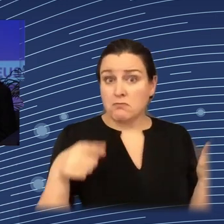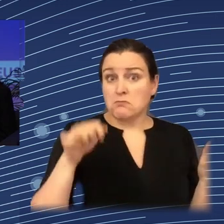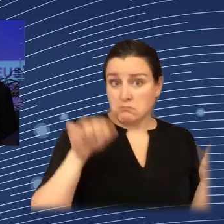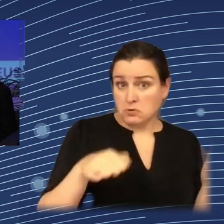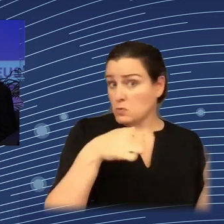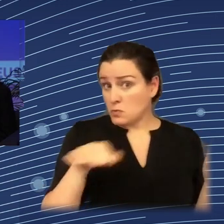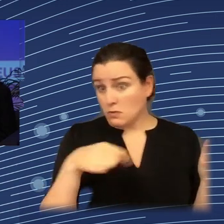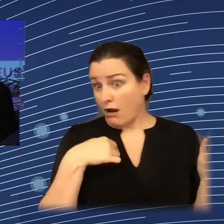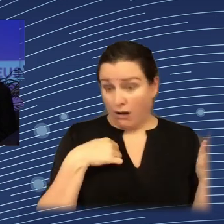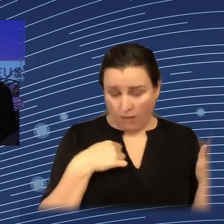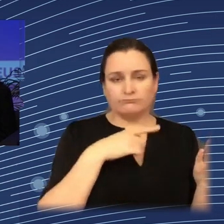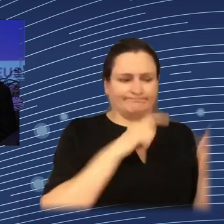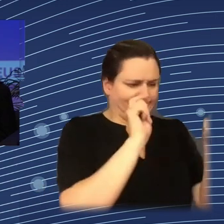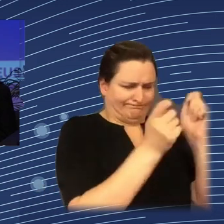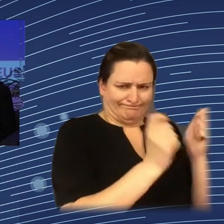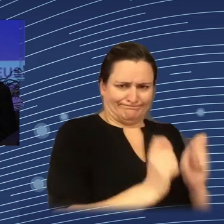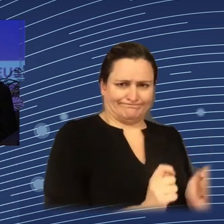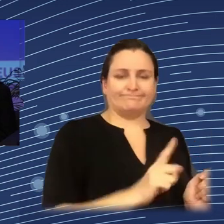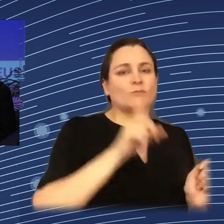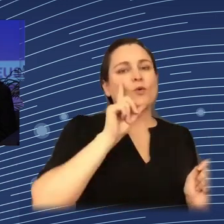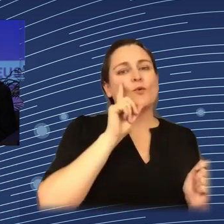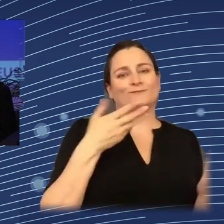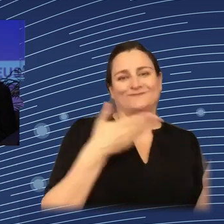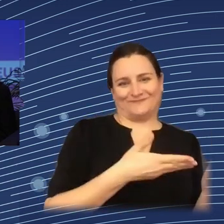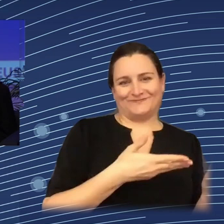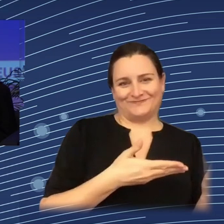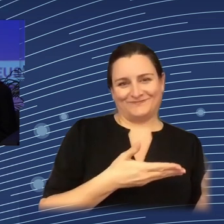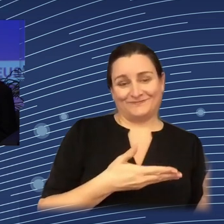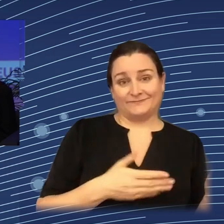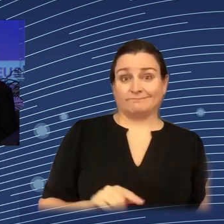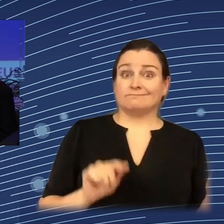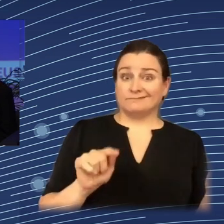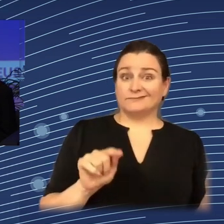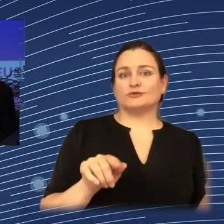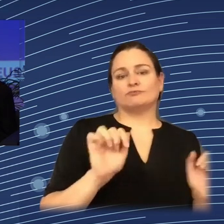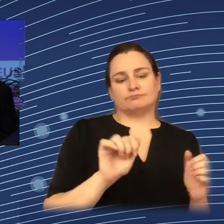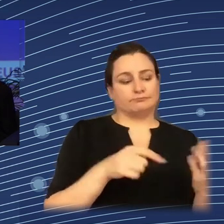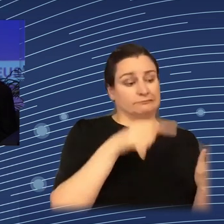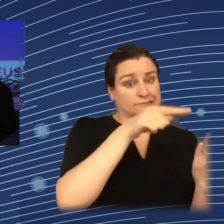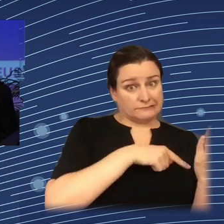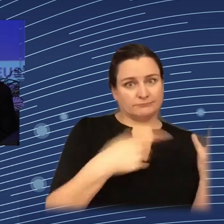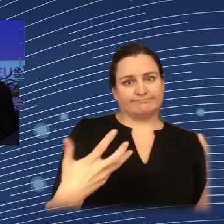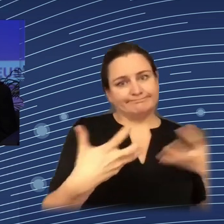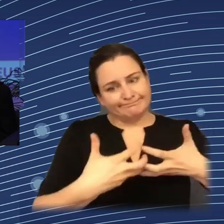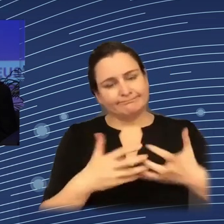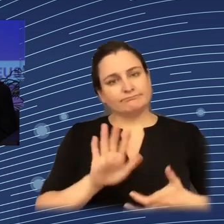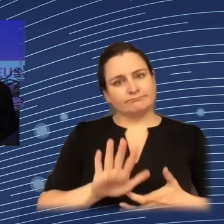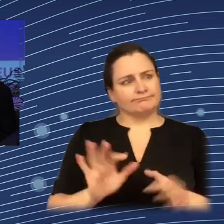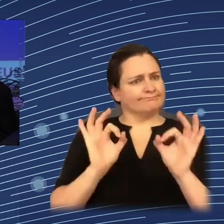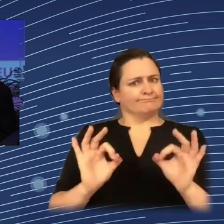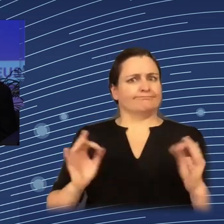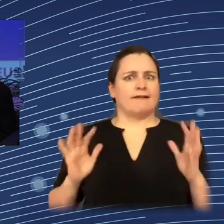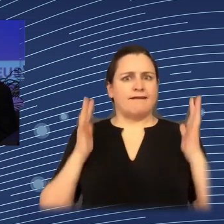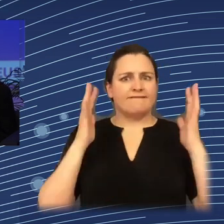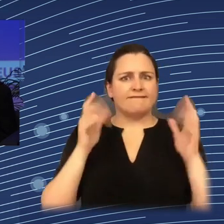design process experimentation that needs to happen in real context and again with real people. So